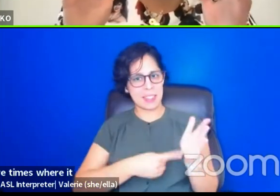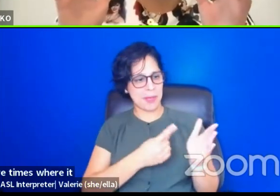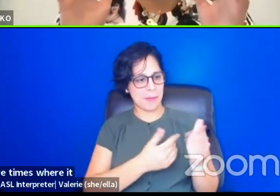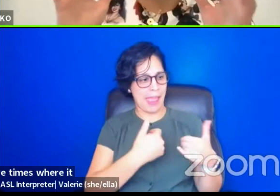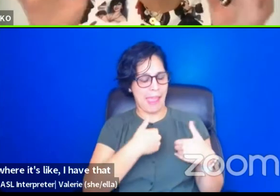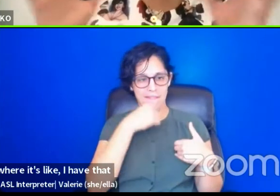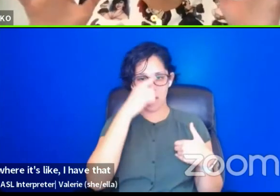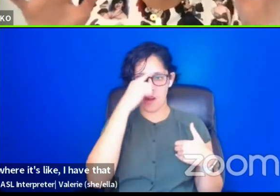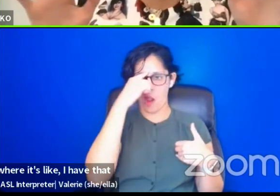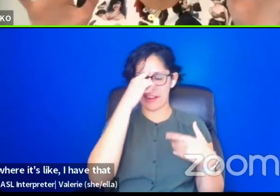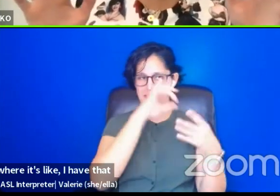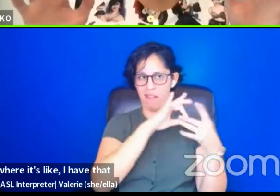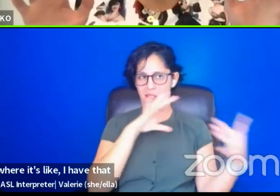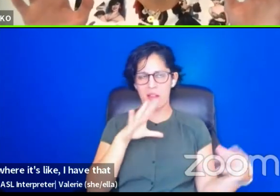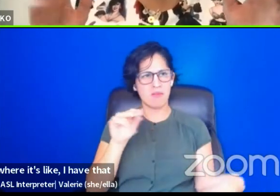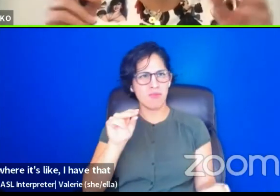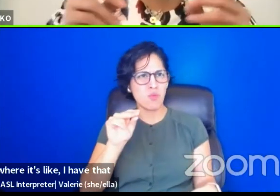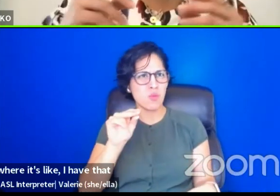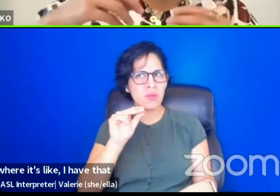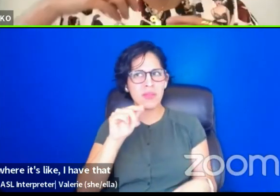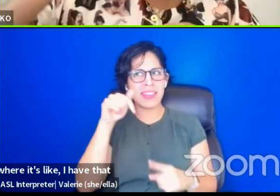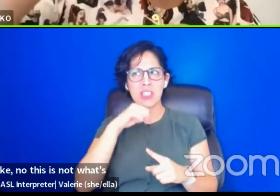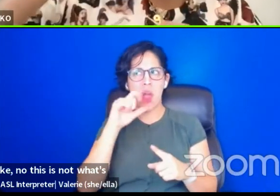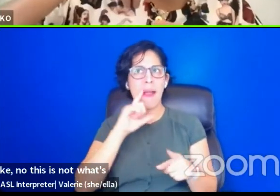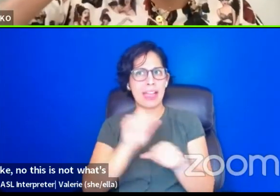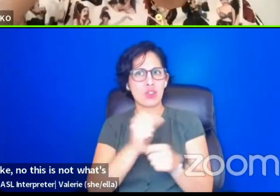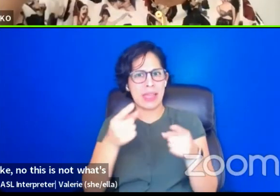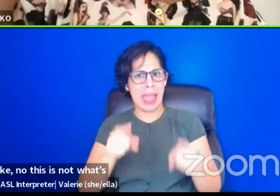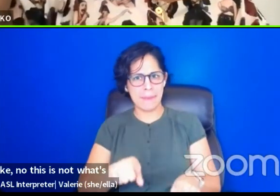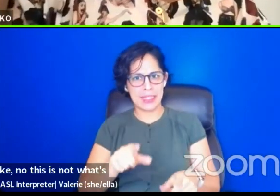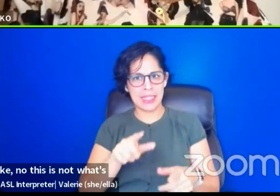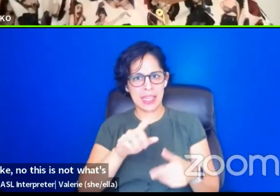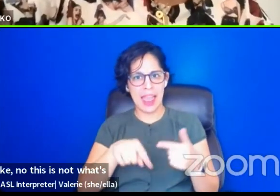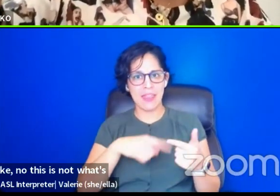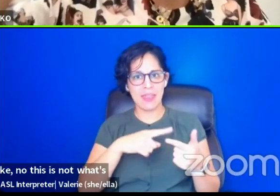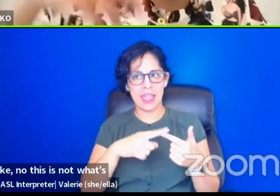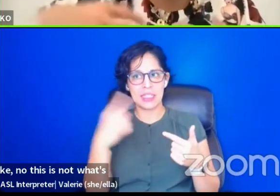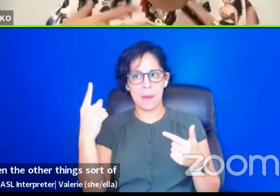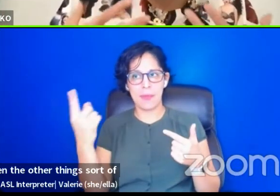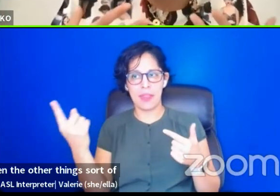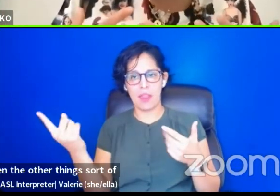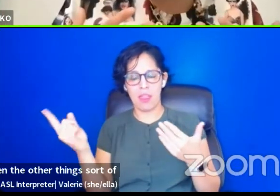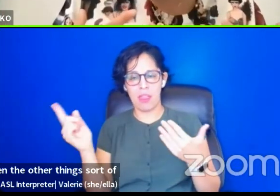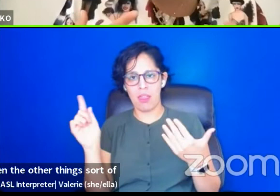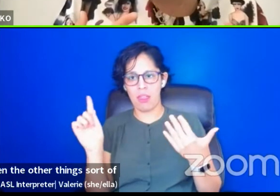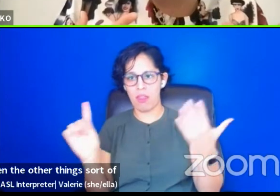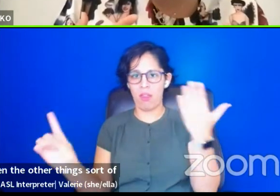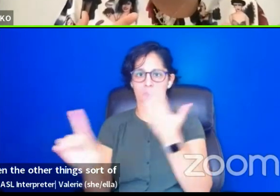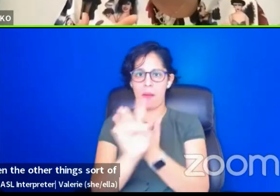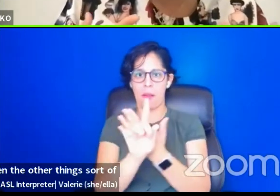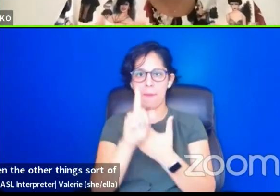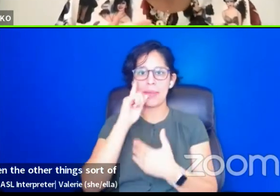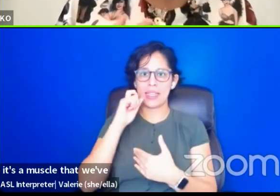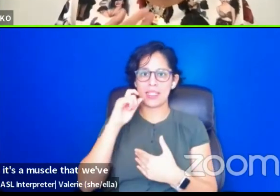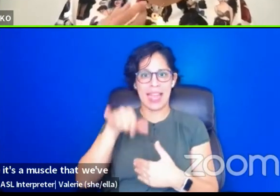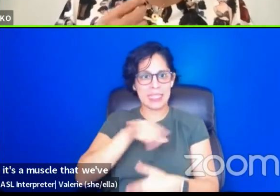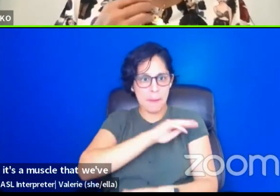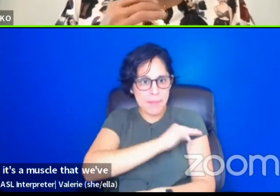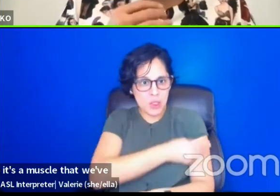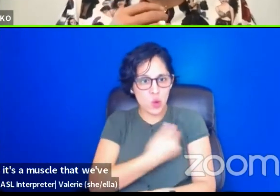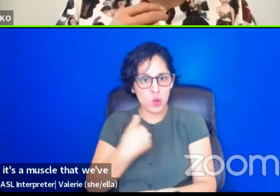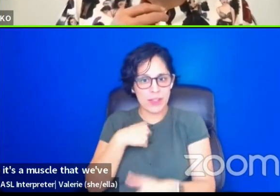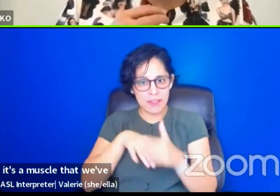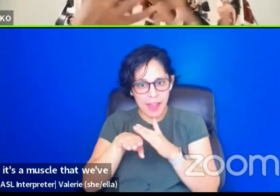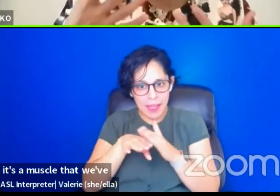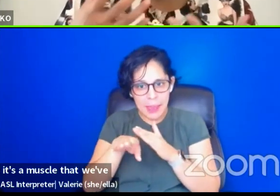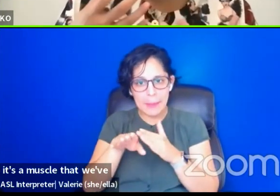dissonance of like, no, this is not what's actually happening. And then that other thing sort of steps up in front cause it's a muscle that we've honed. Right. Um,